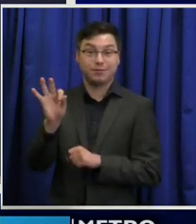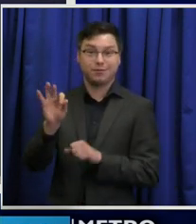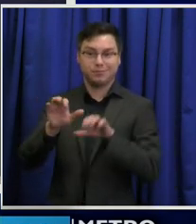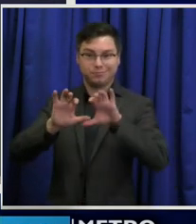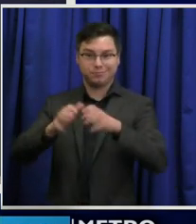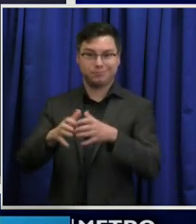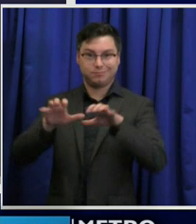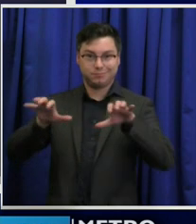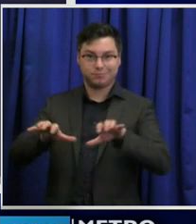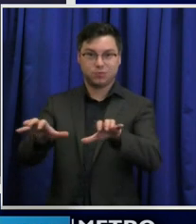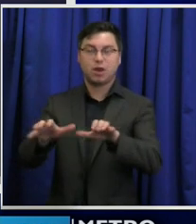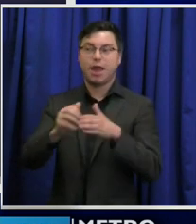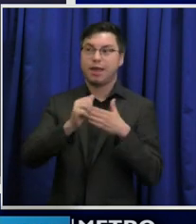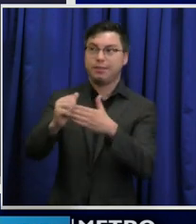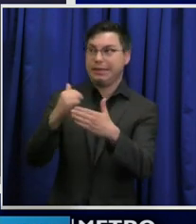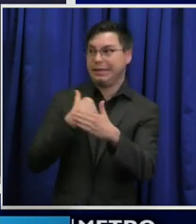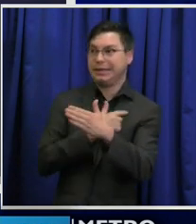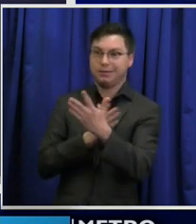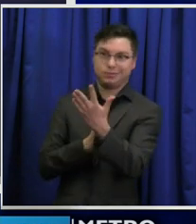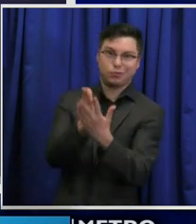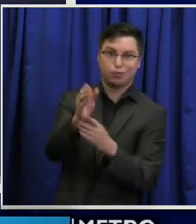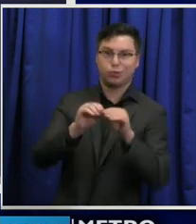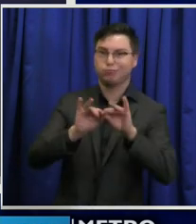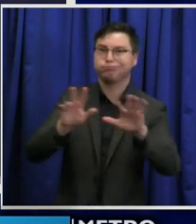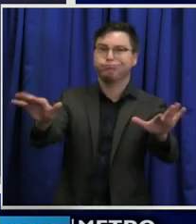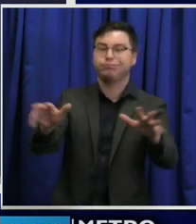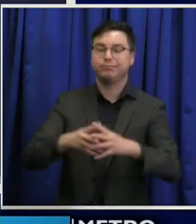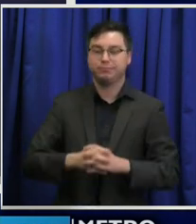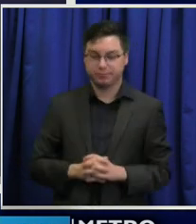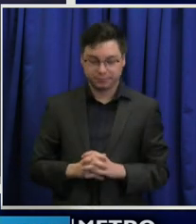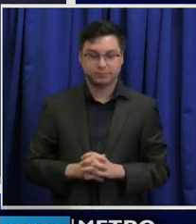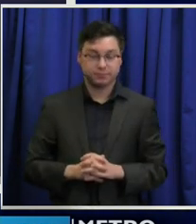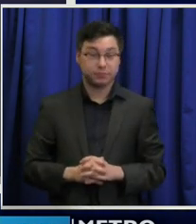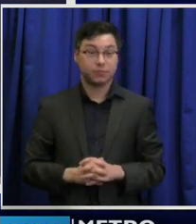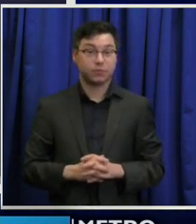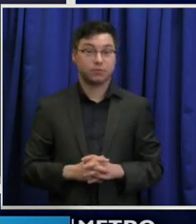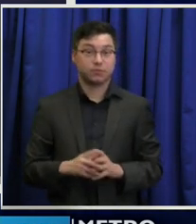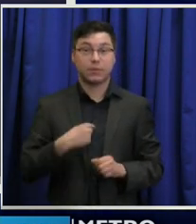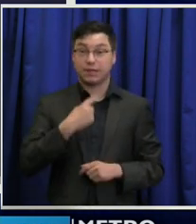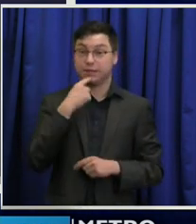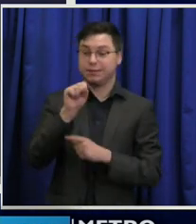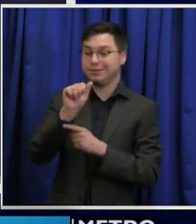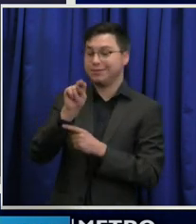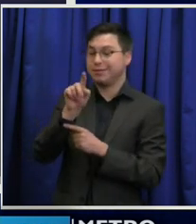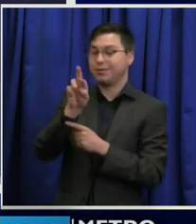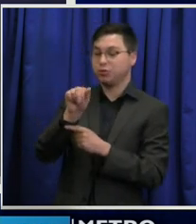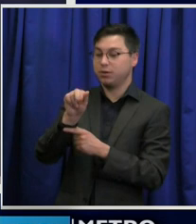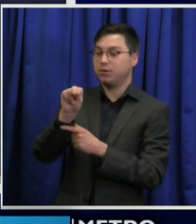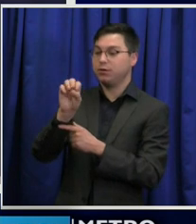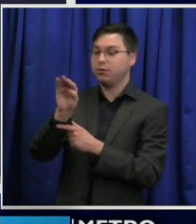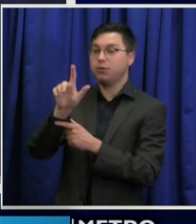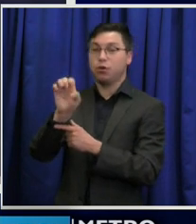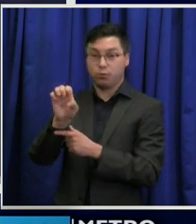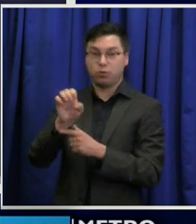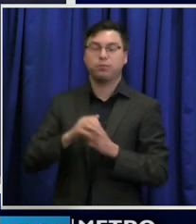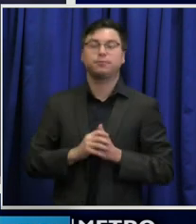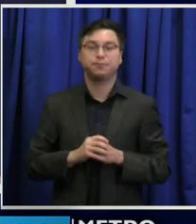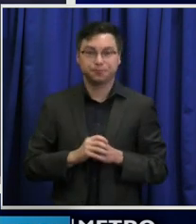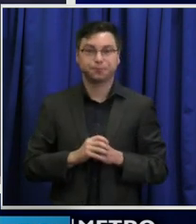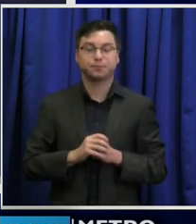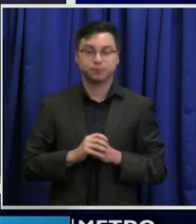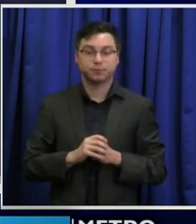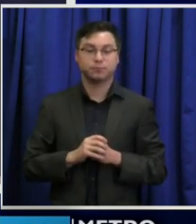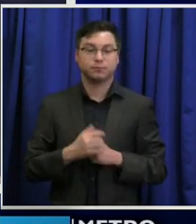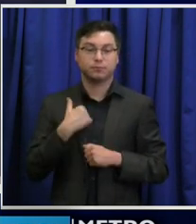leading Nashville through this pandemic. As we said, I'm Sandra Noble, co-founder of HIP Hughes with Tracy Dunn. We